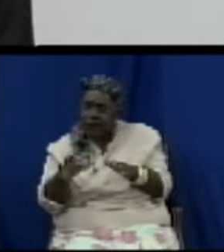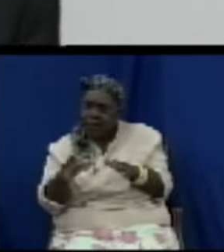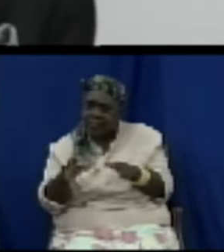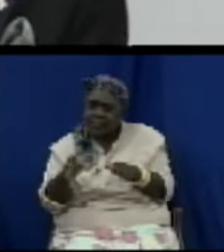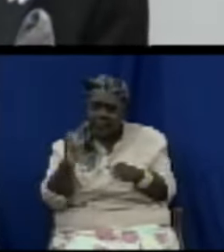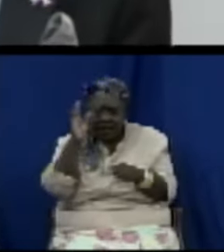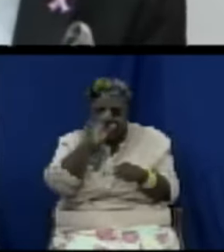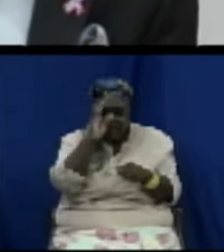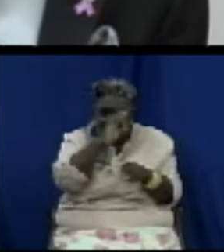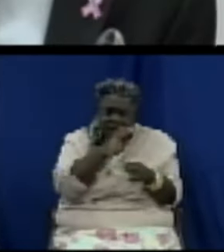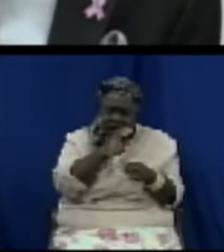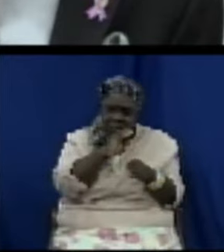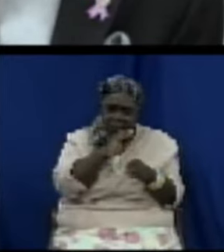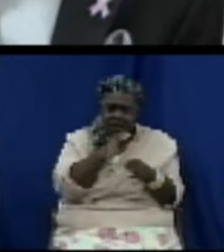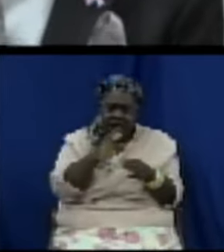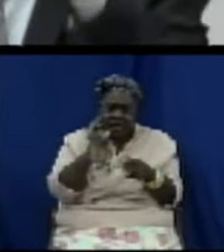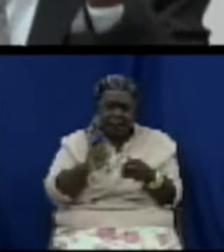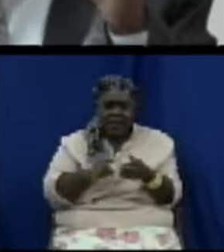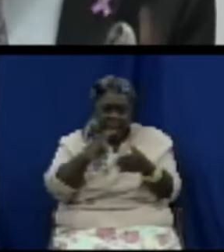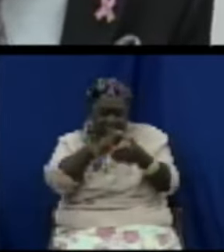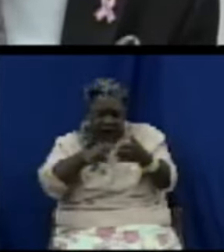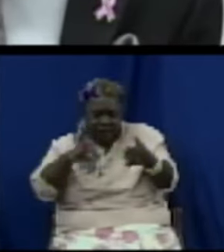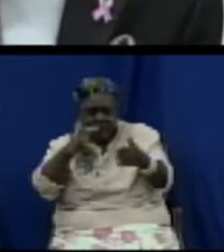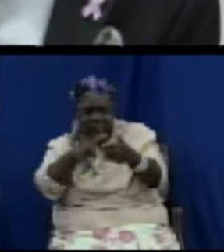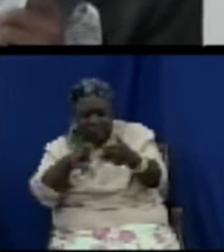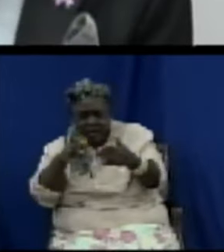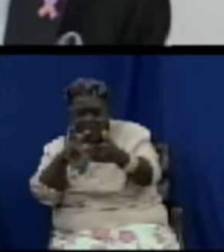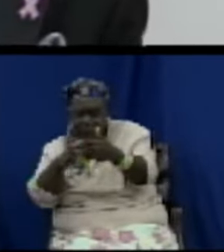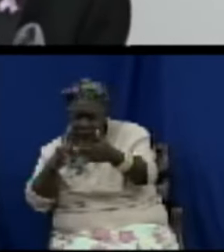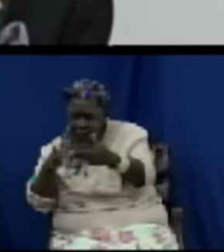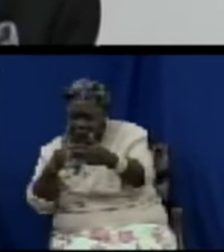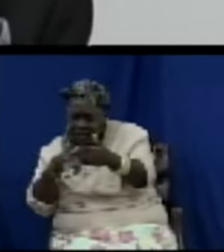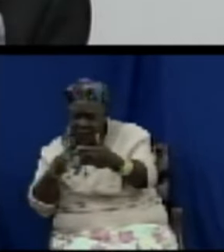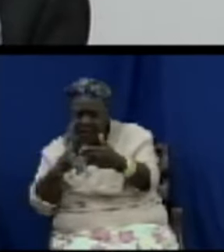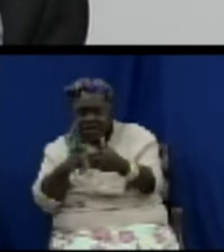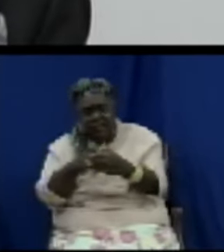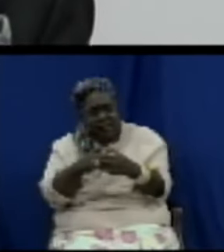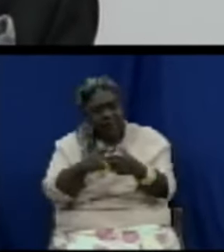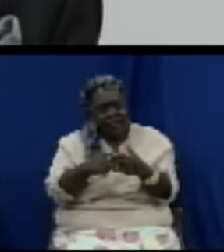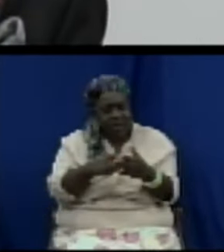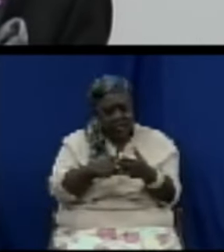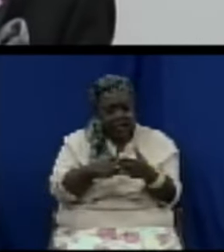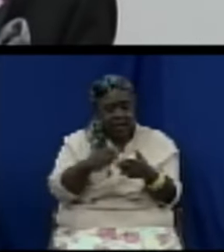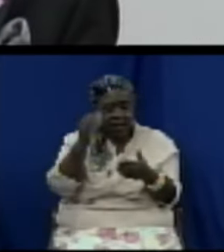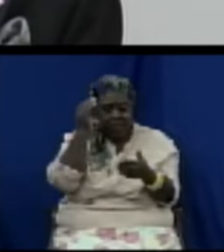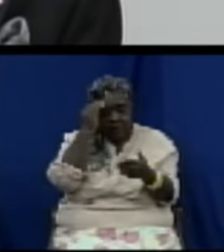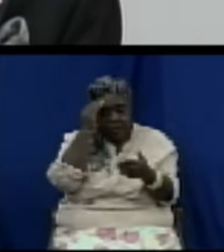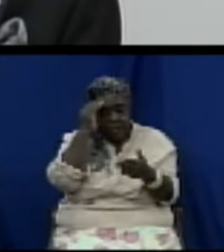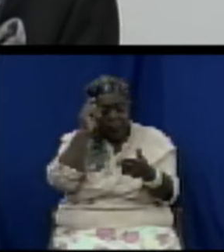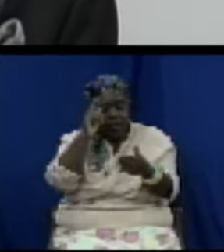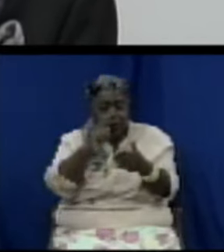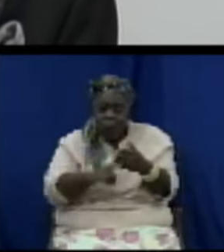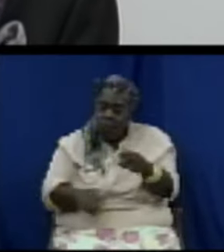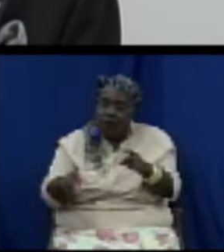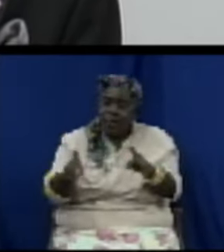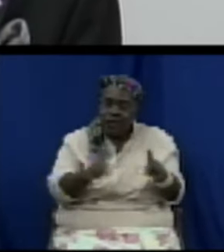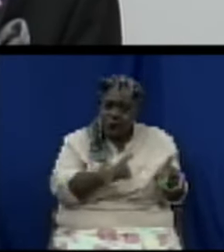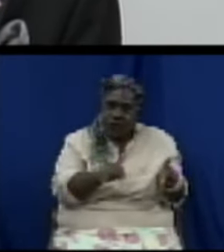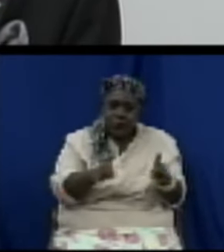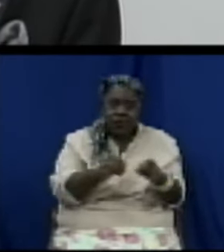by one who would have been violated is established or not now